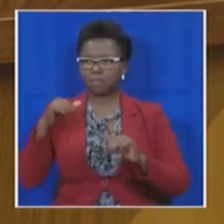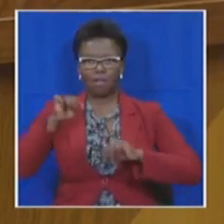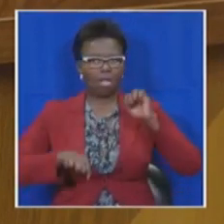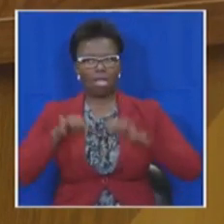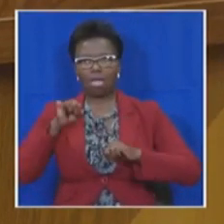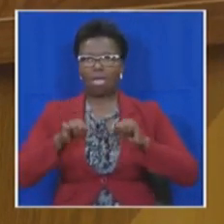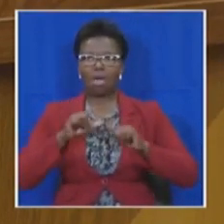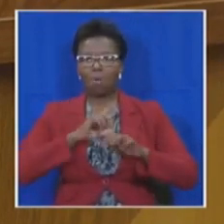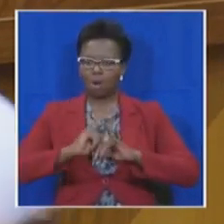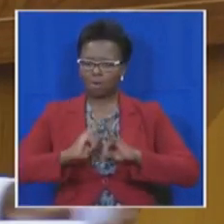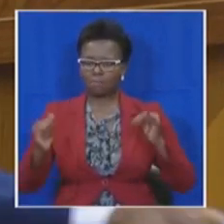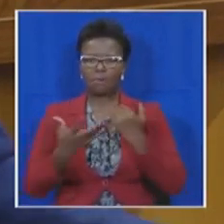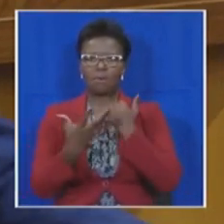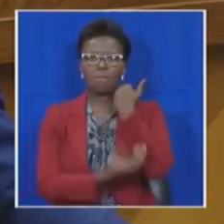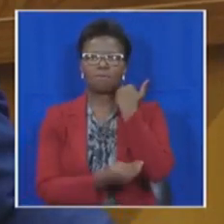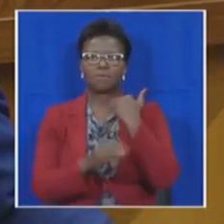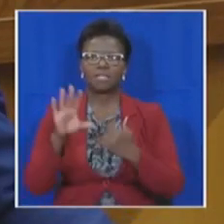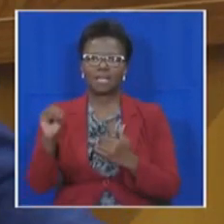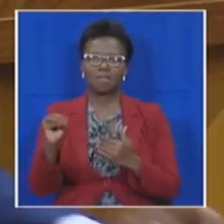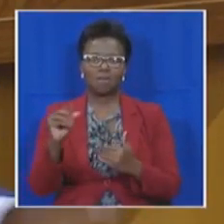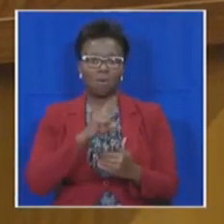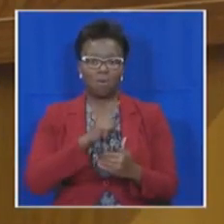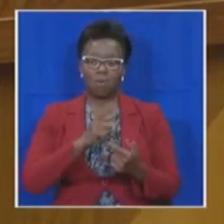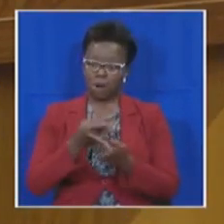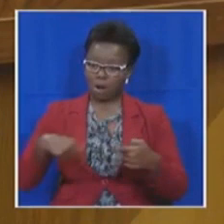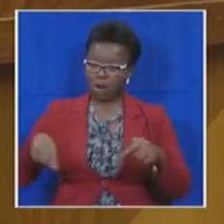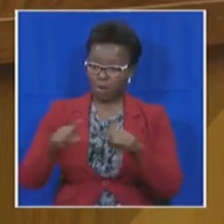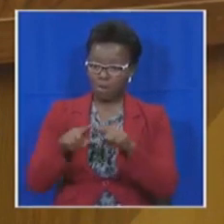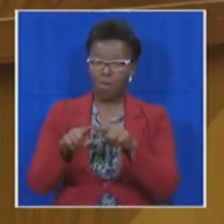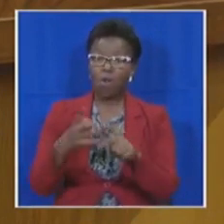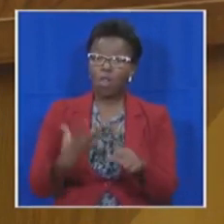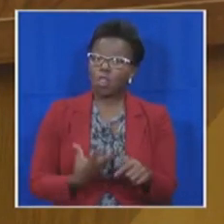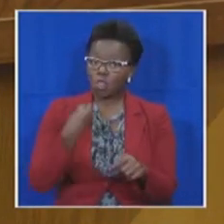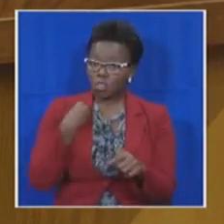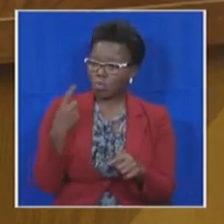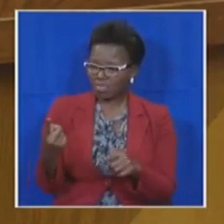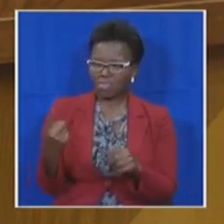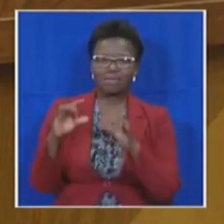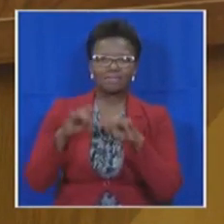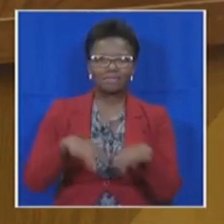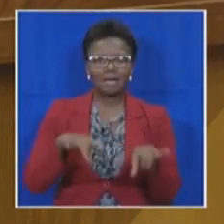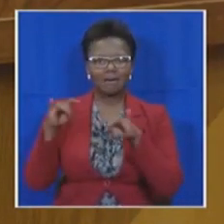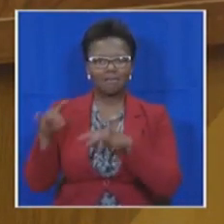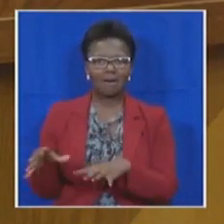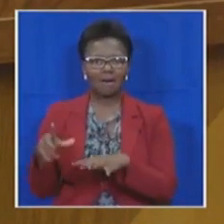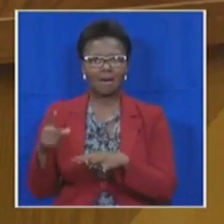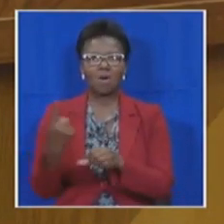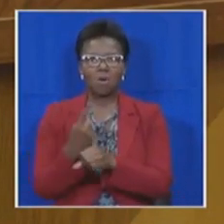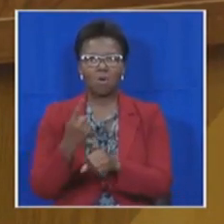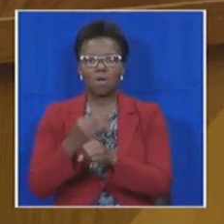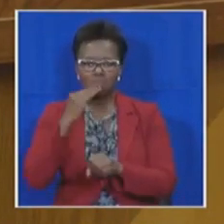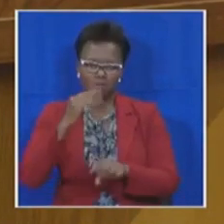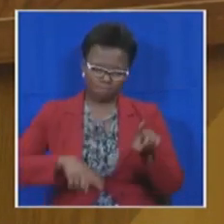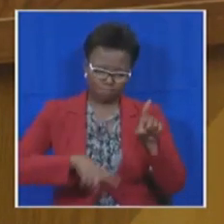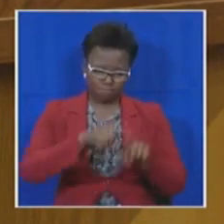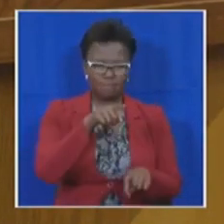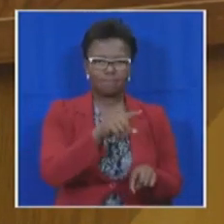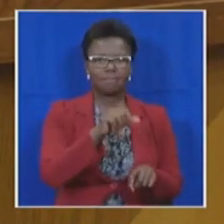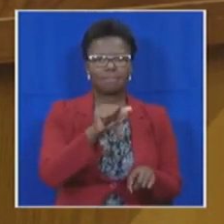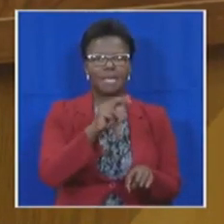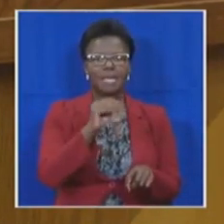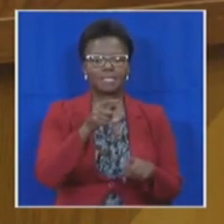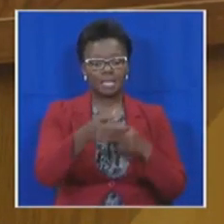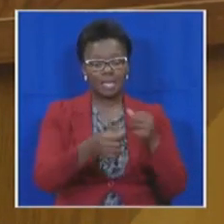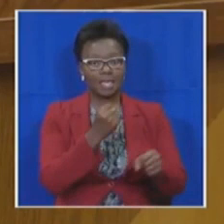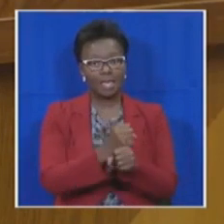of poverty. And it is these young people who are the lost generation that will vote the ANC out of office in 2019. Because to